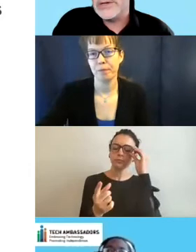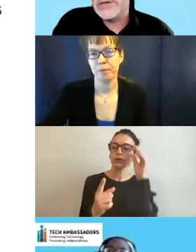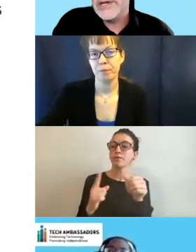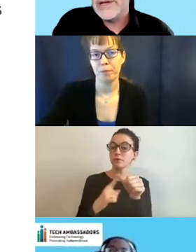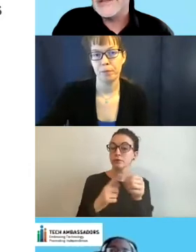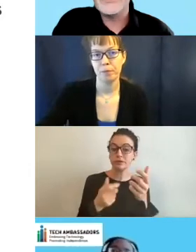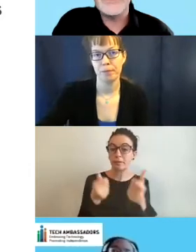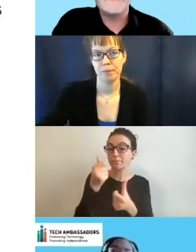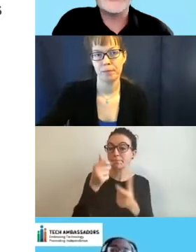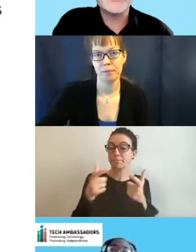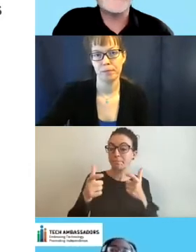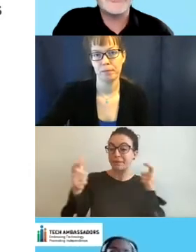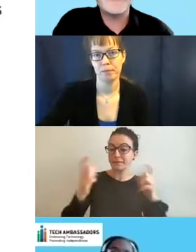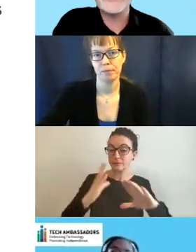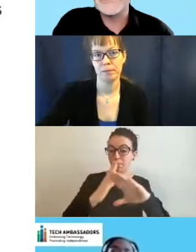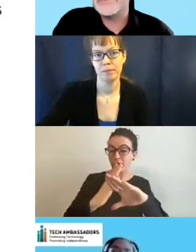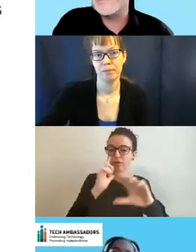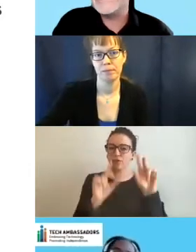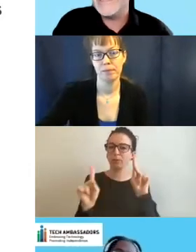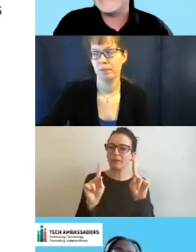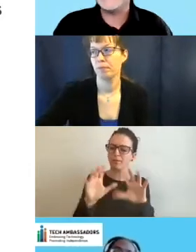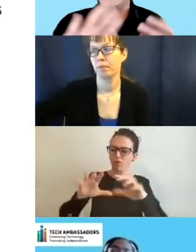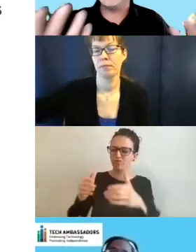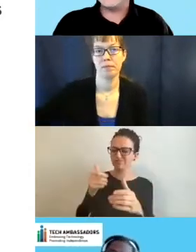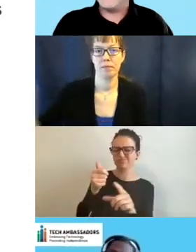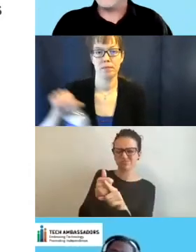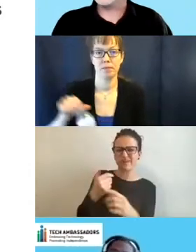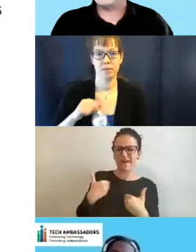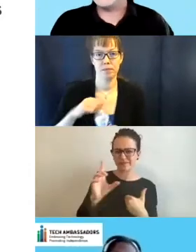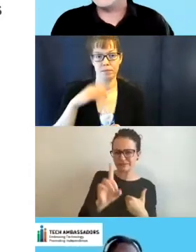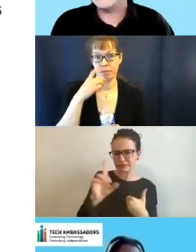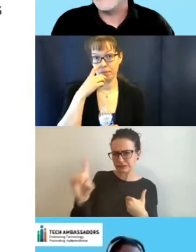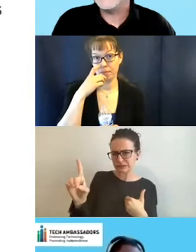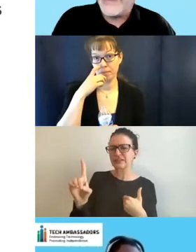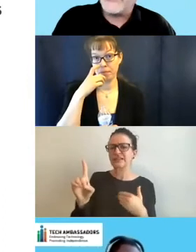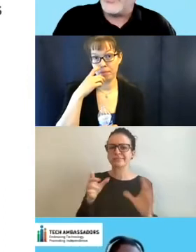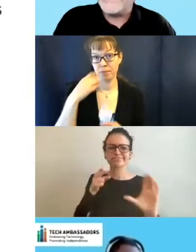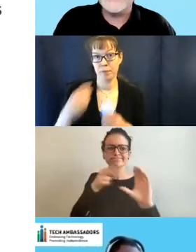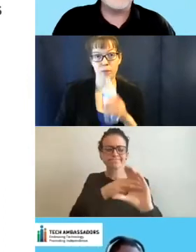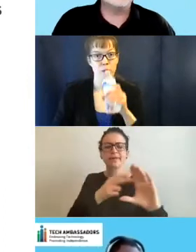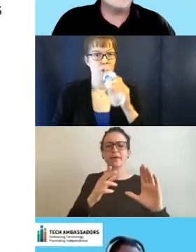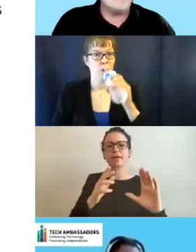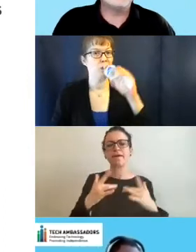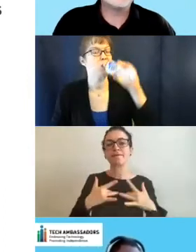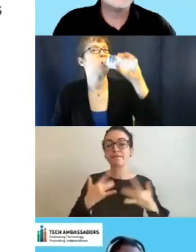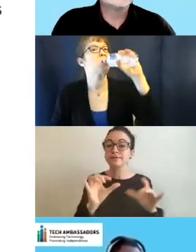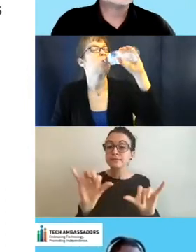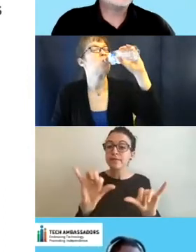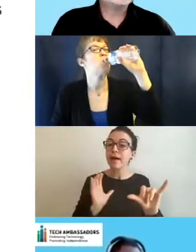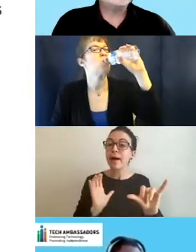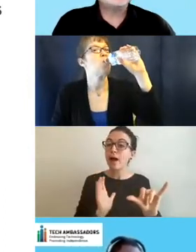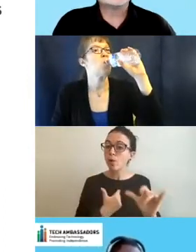barrier to individuals with developmental disabilities, attending events, virtual events, like the ones that we have been having?